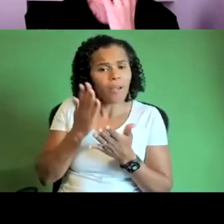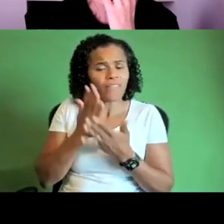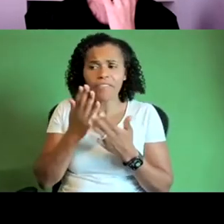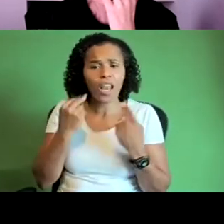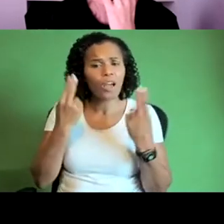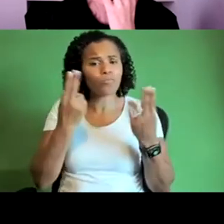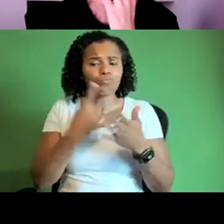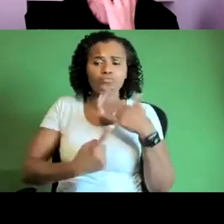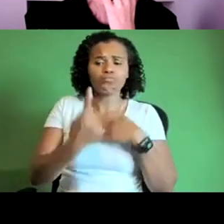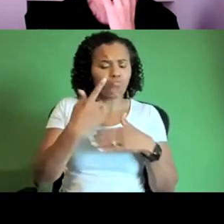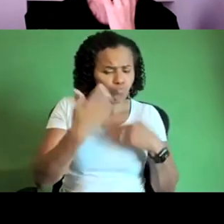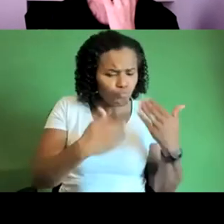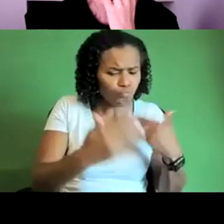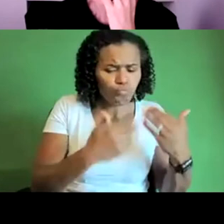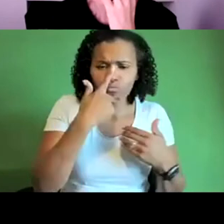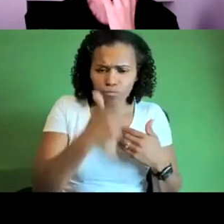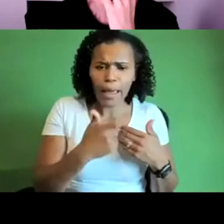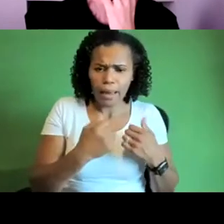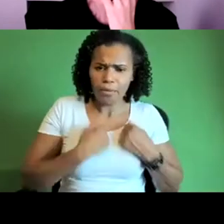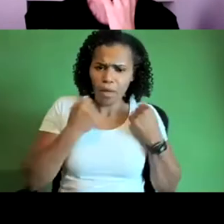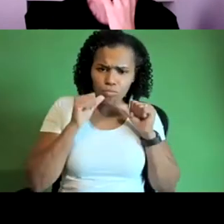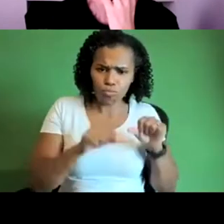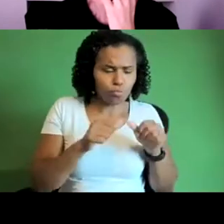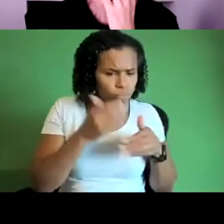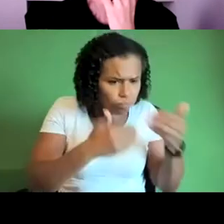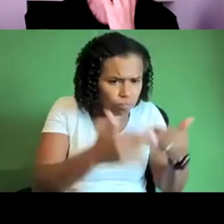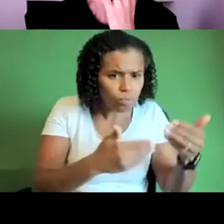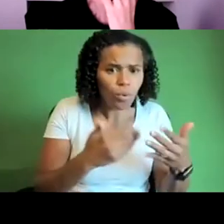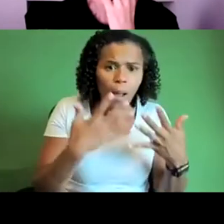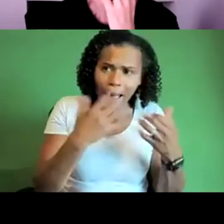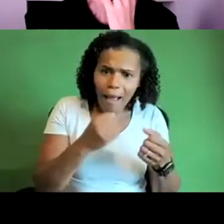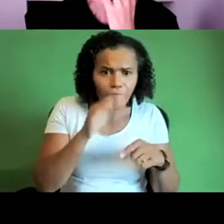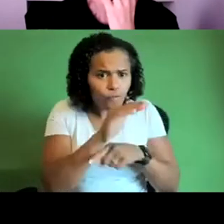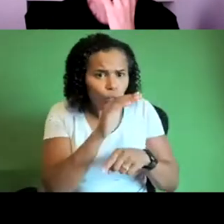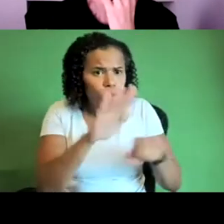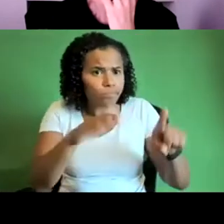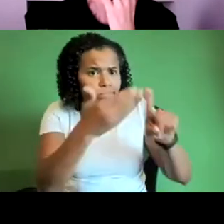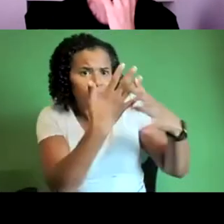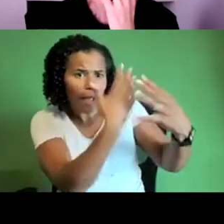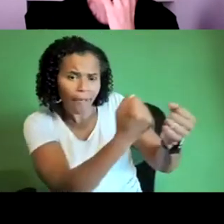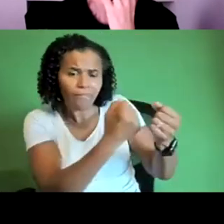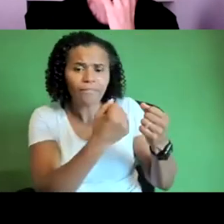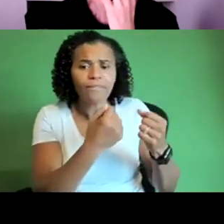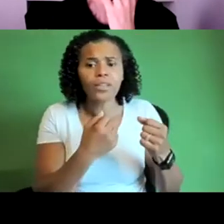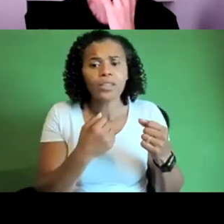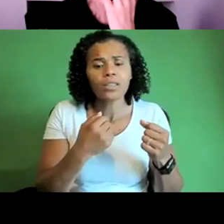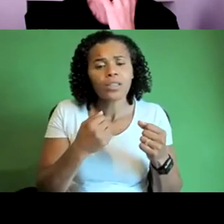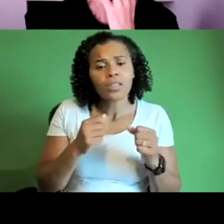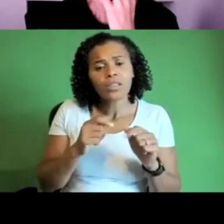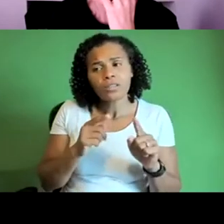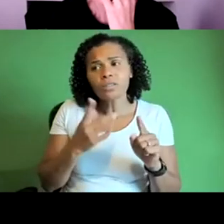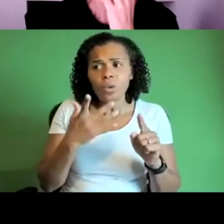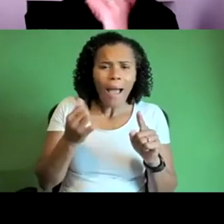uh um you know professional development aspirations that are much more typical but i think that